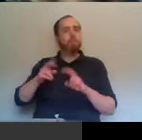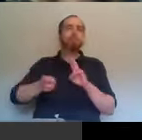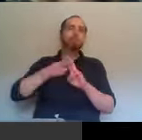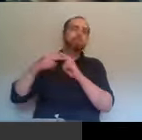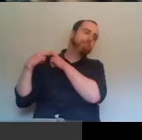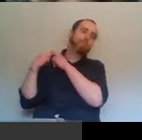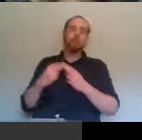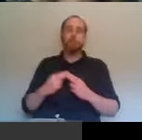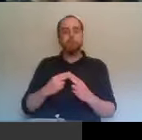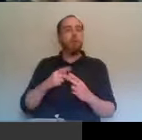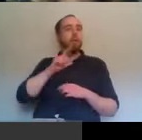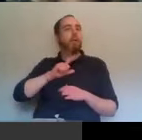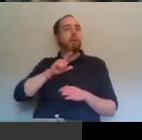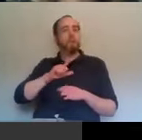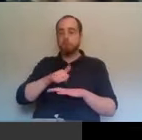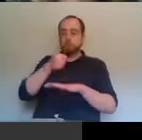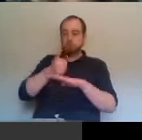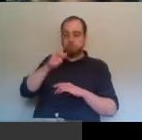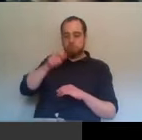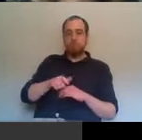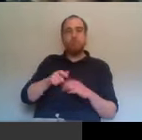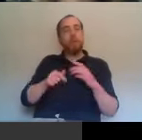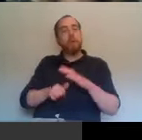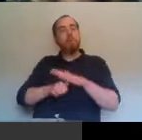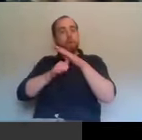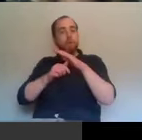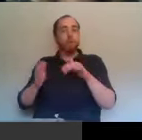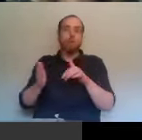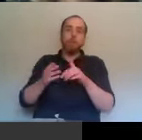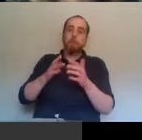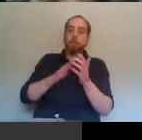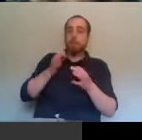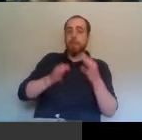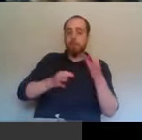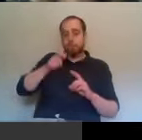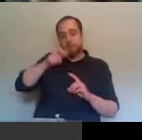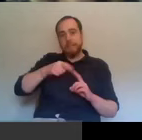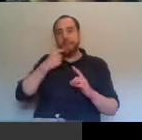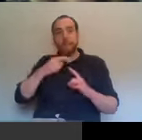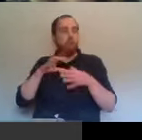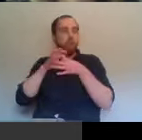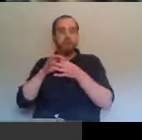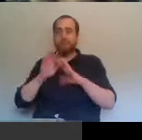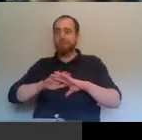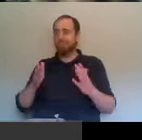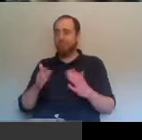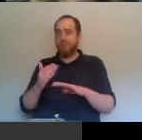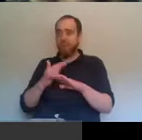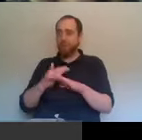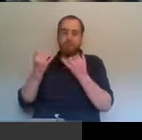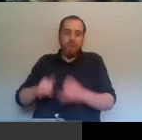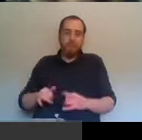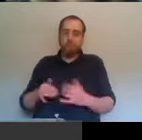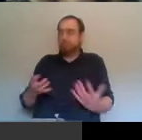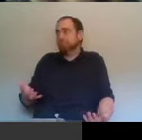Welsh First Minister is talking about the Union not being fit for purpose. There's some polls from Wales have